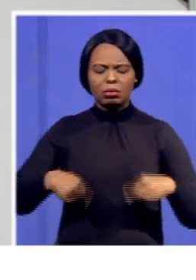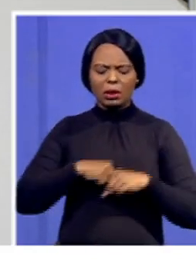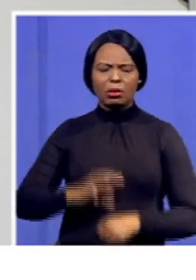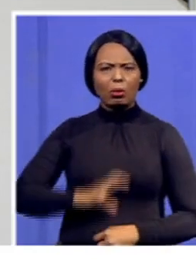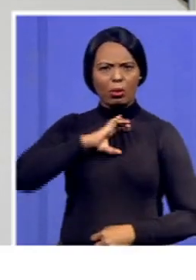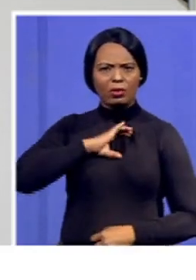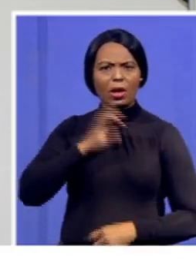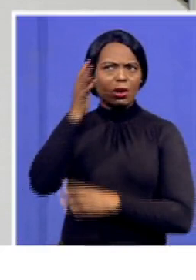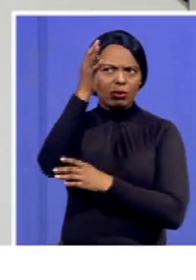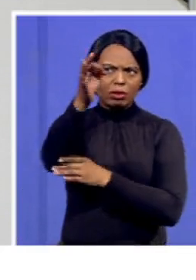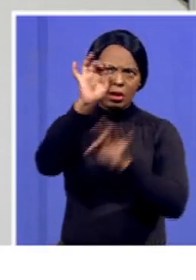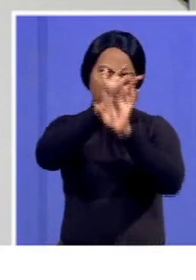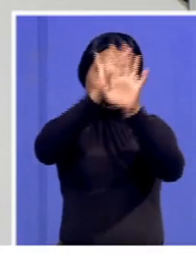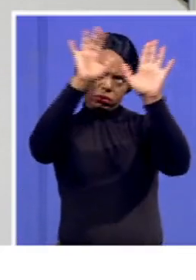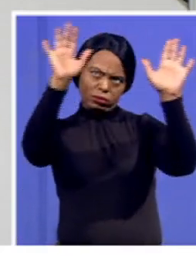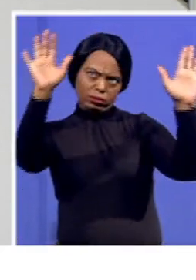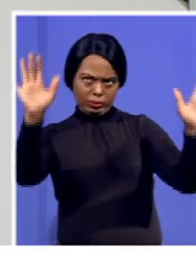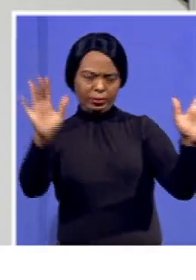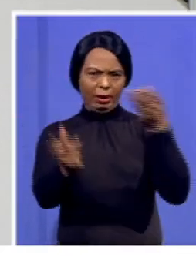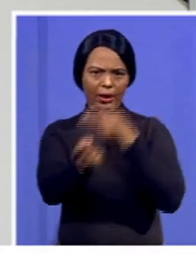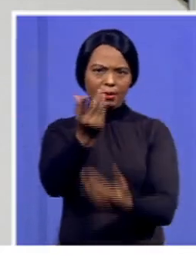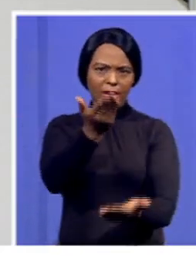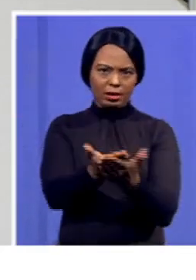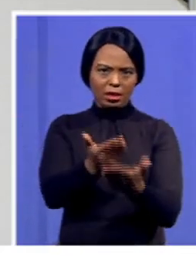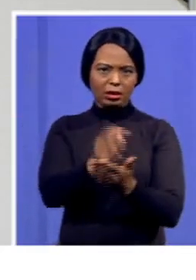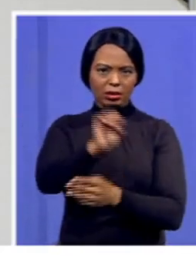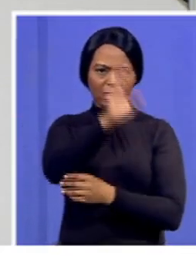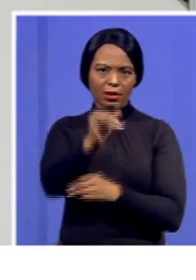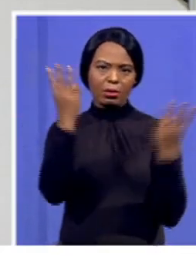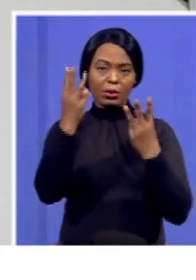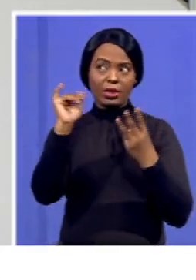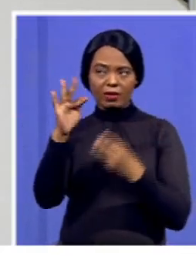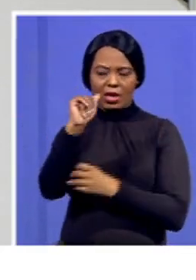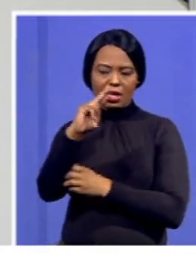looks very bright for all South Africans under the African National Congress.